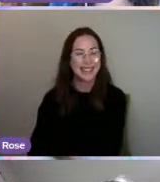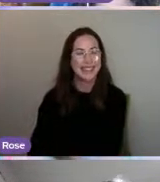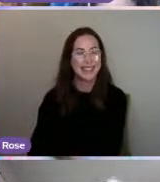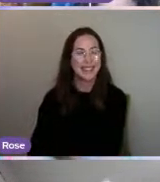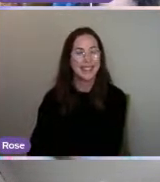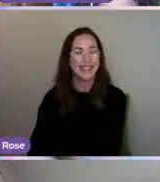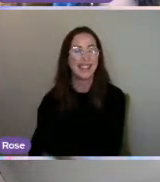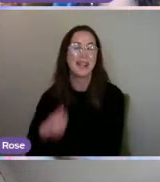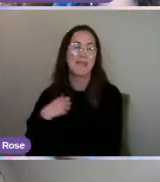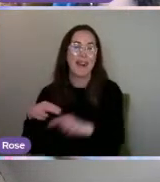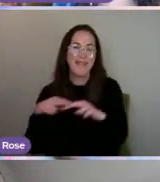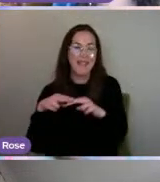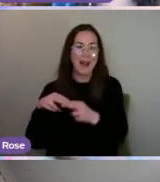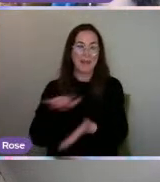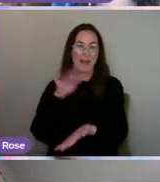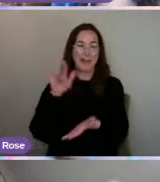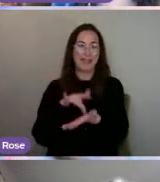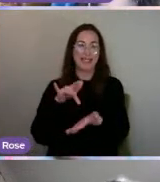My family are in the middle.